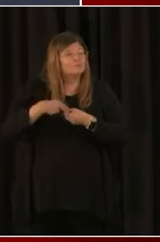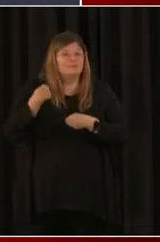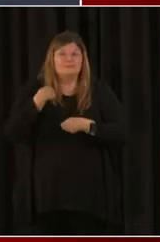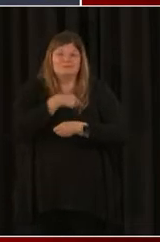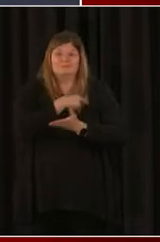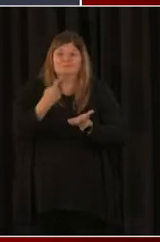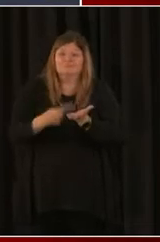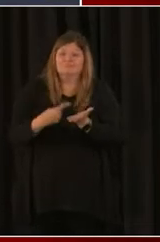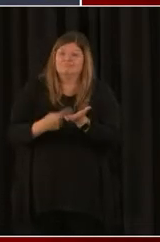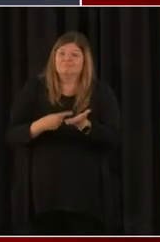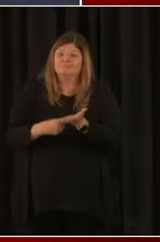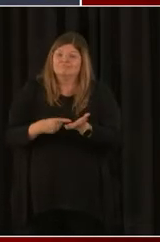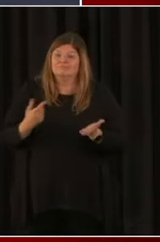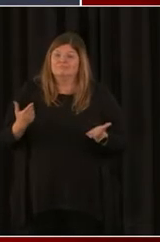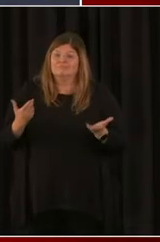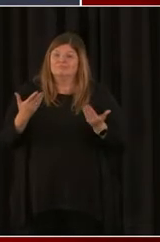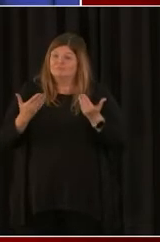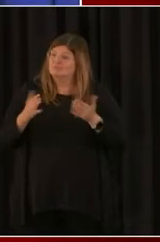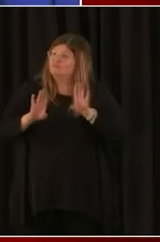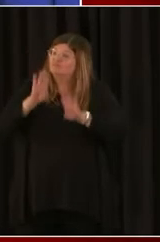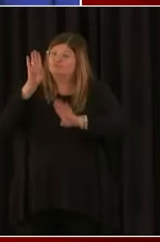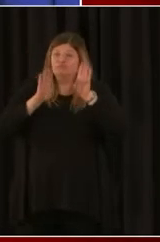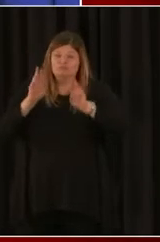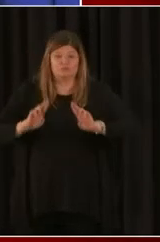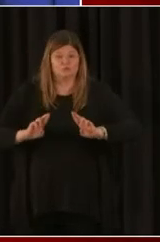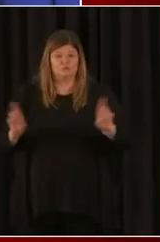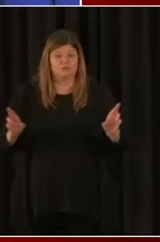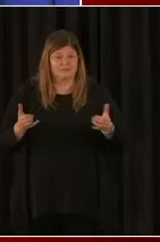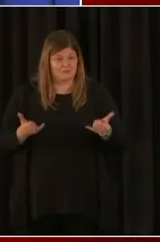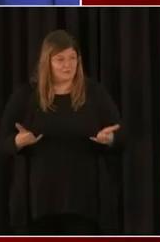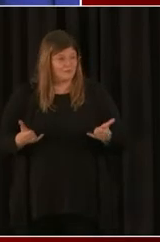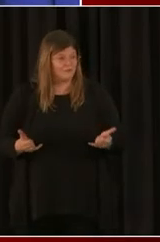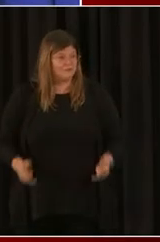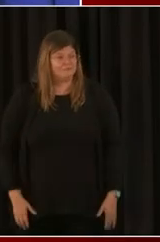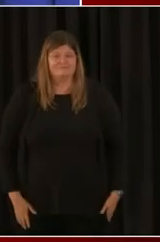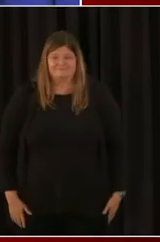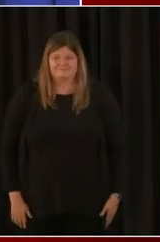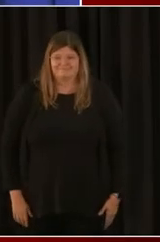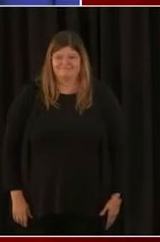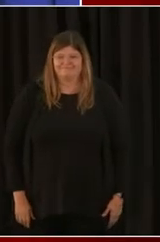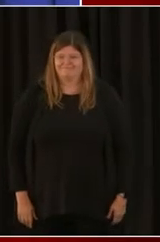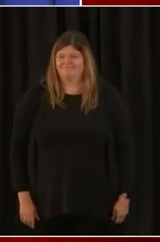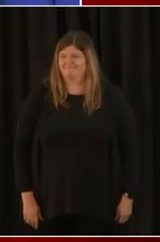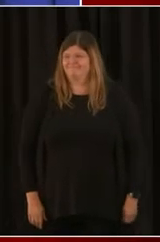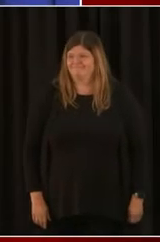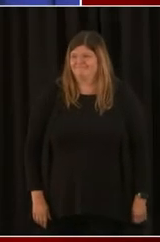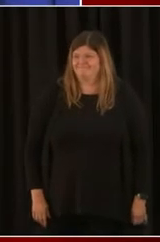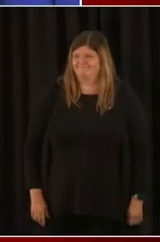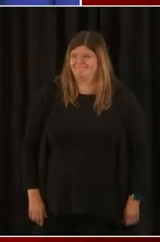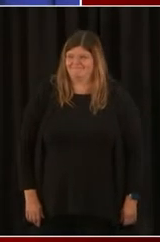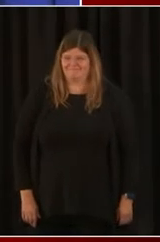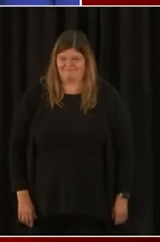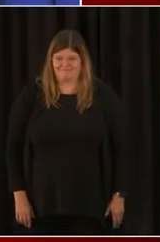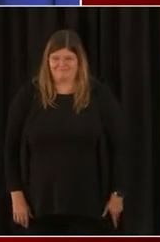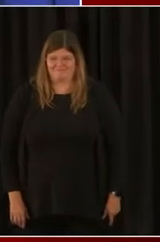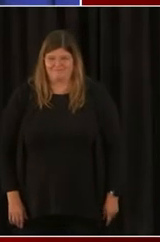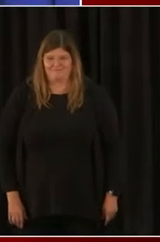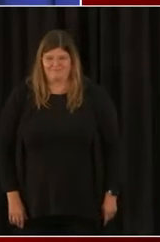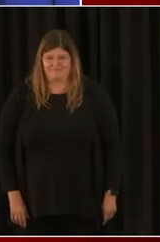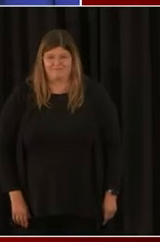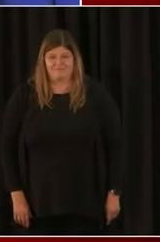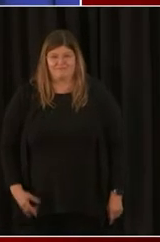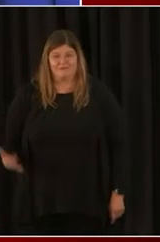to jump in and help us with the questions and answers for this session. And actually, we have a caller,